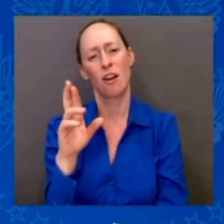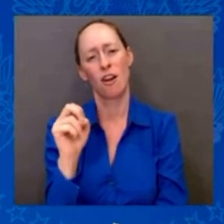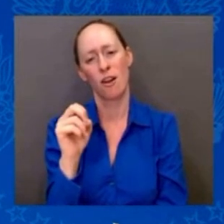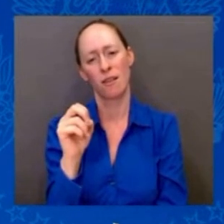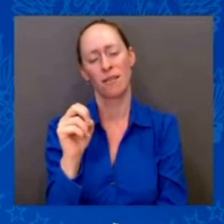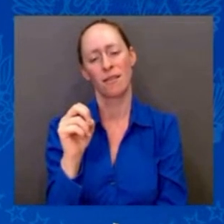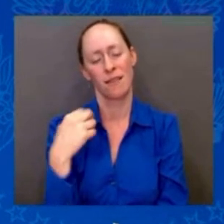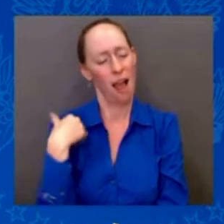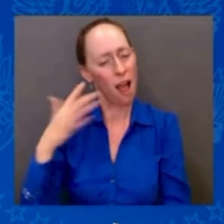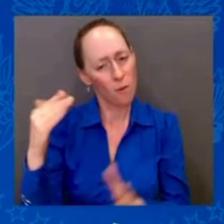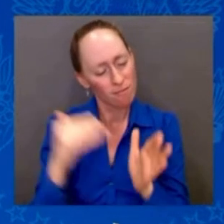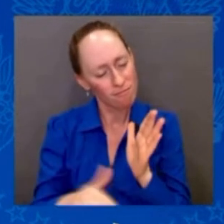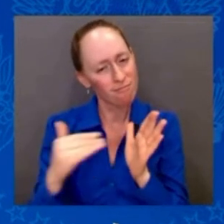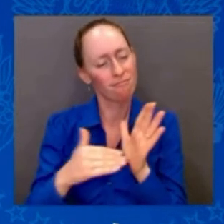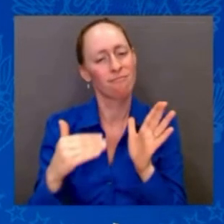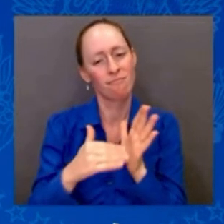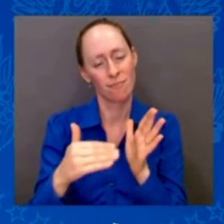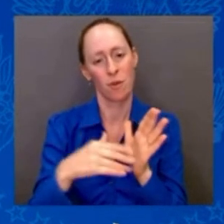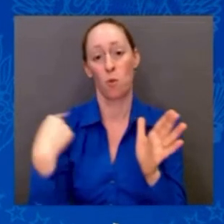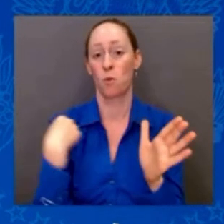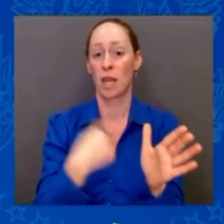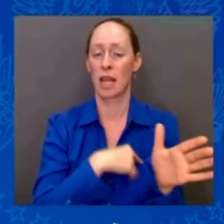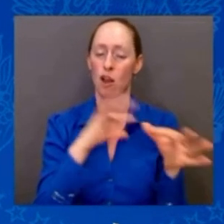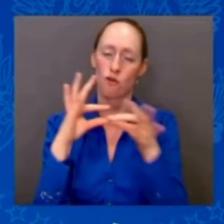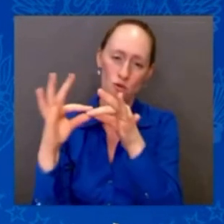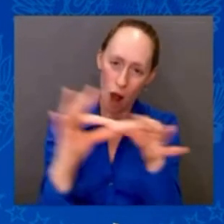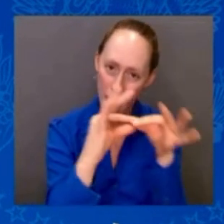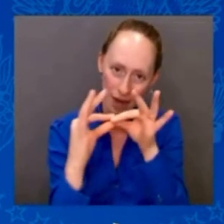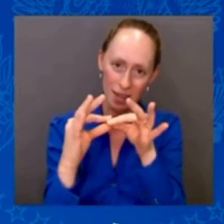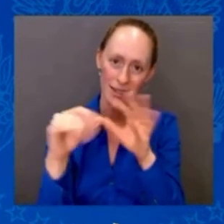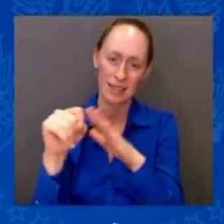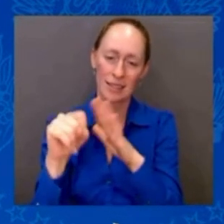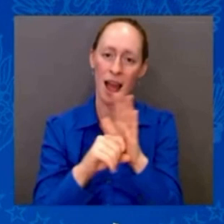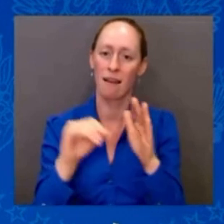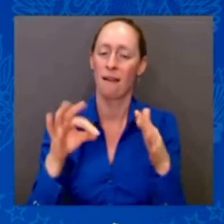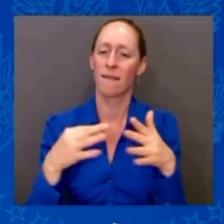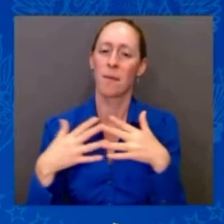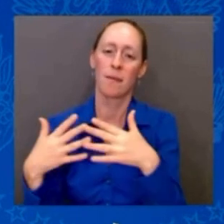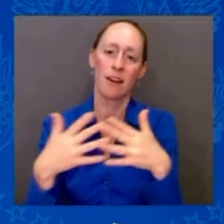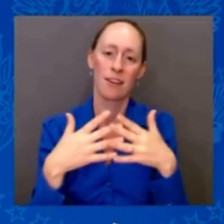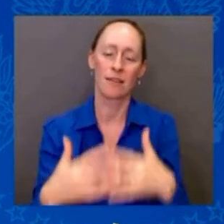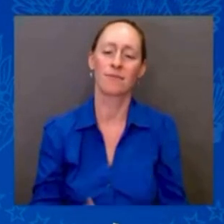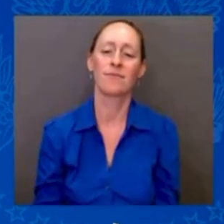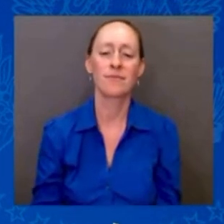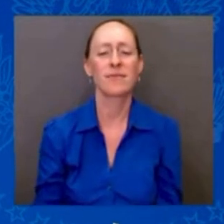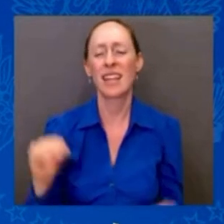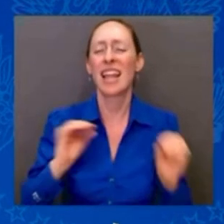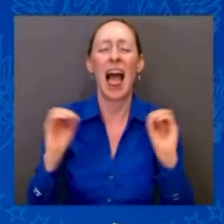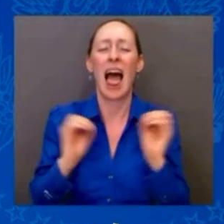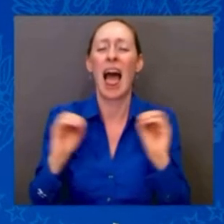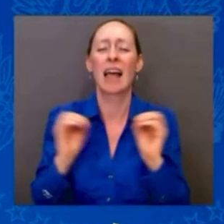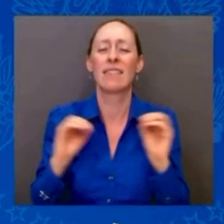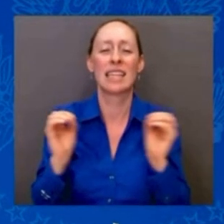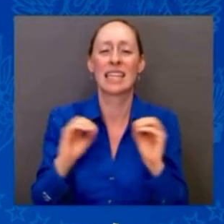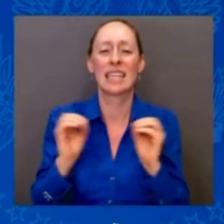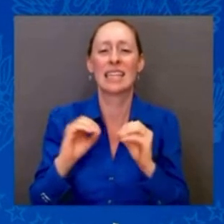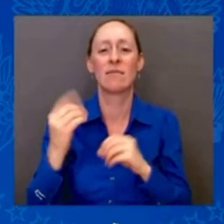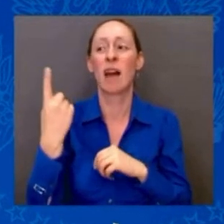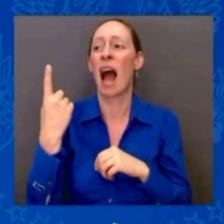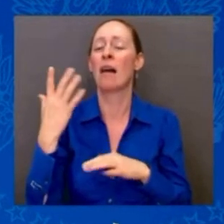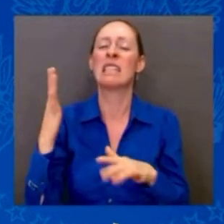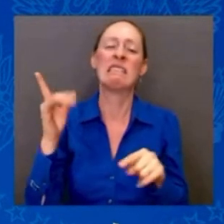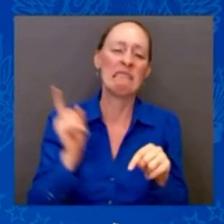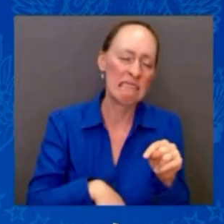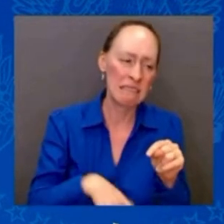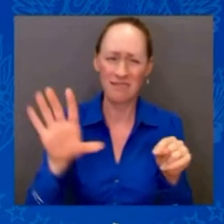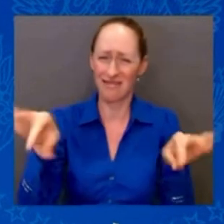States of America. There is nothing — nothing, nothing beyond our capacity when we do it together. Think about it.